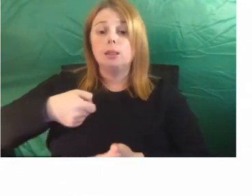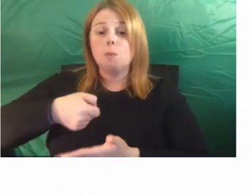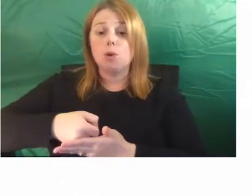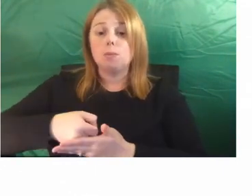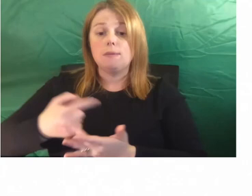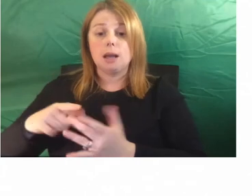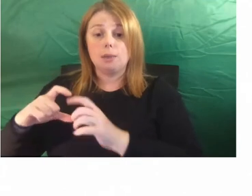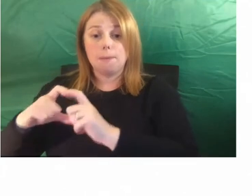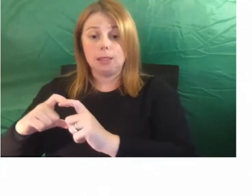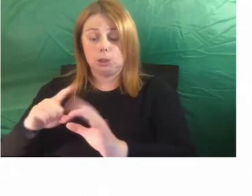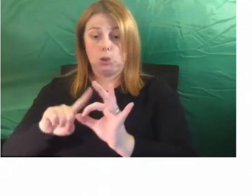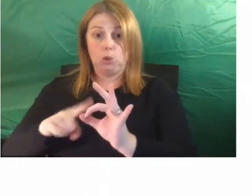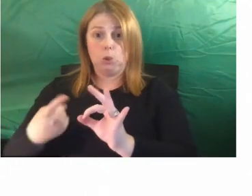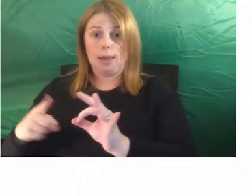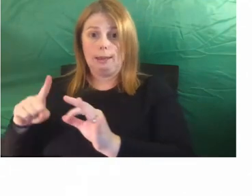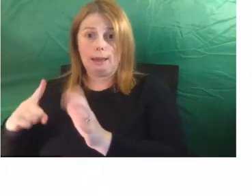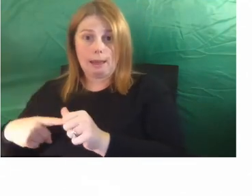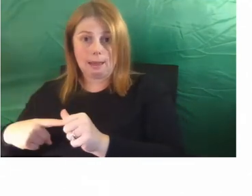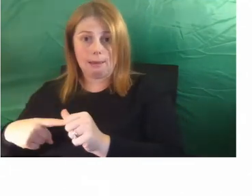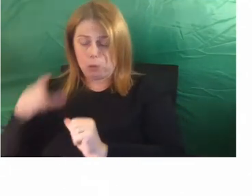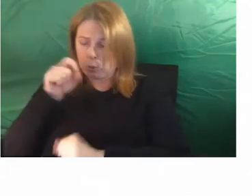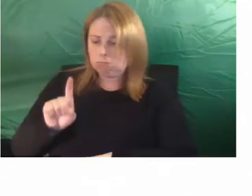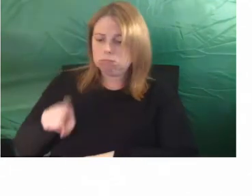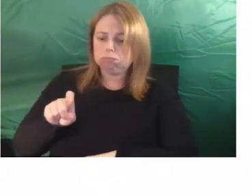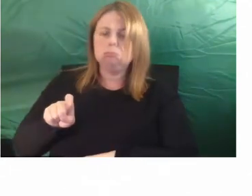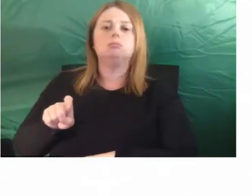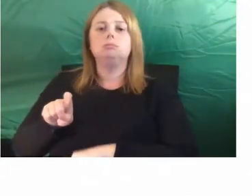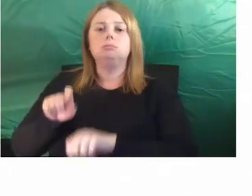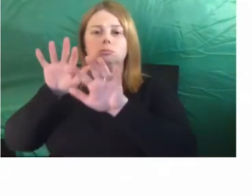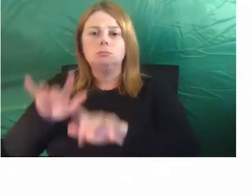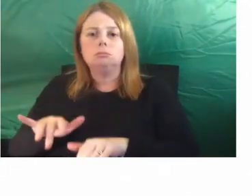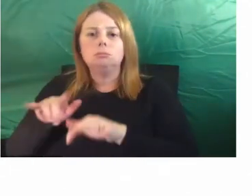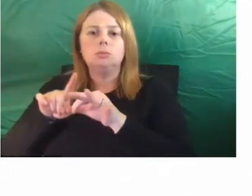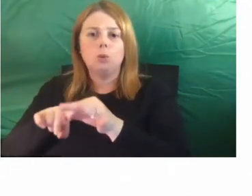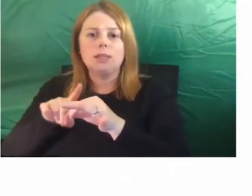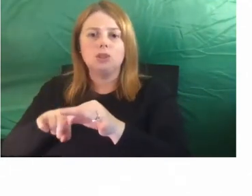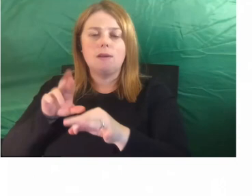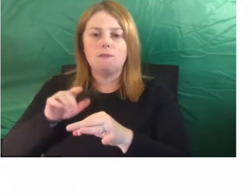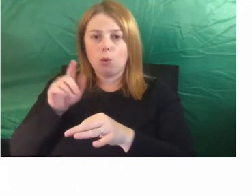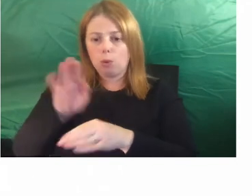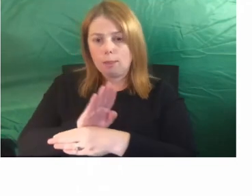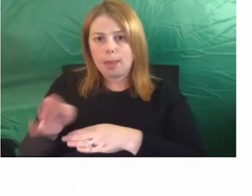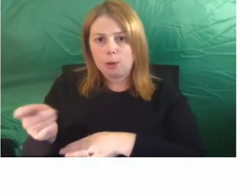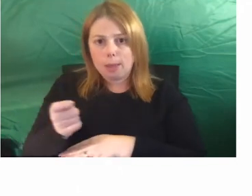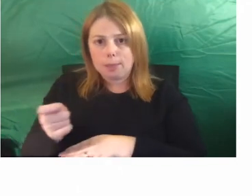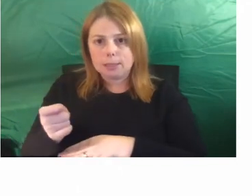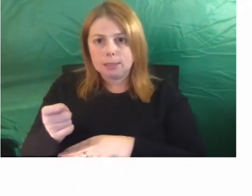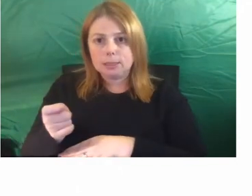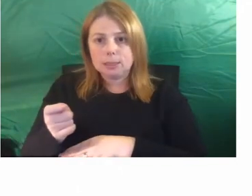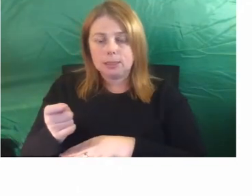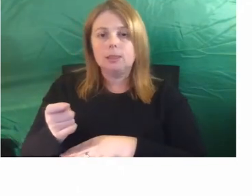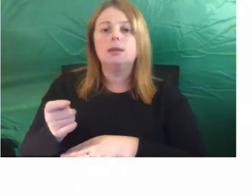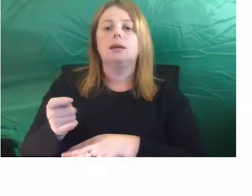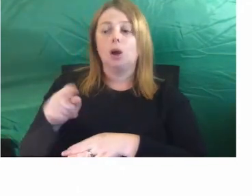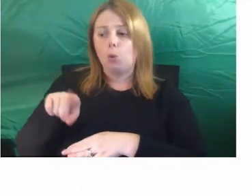screen to ask questions of the panellists at the appropriate time. And your question will only be visible to everyone once we've answered it, but that will come through